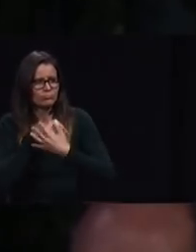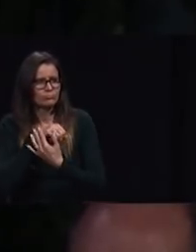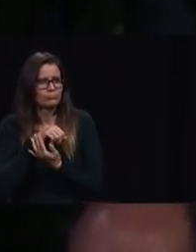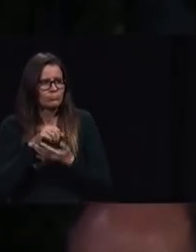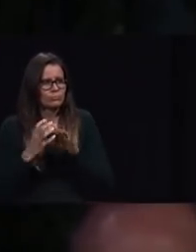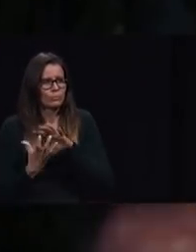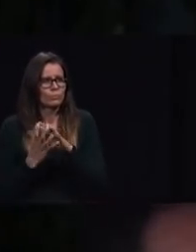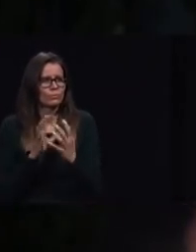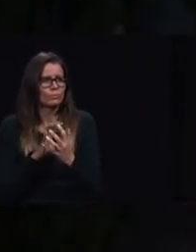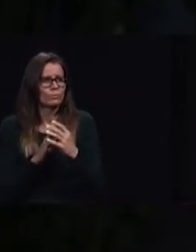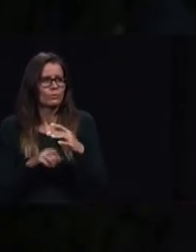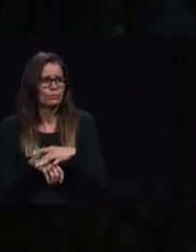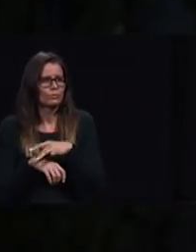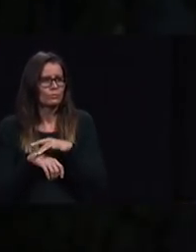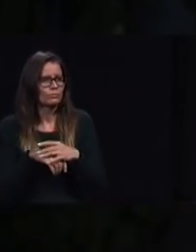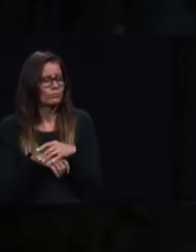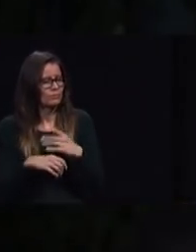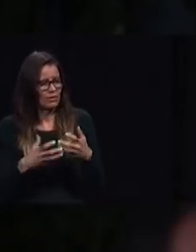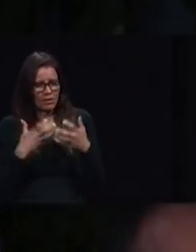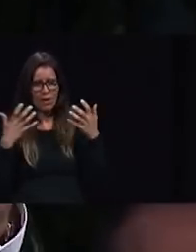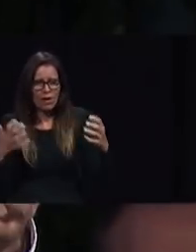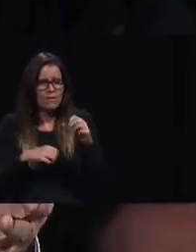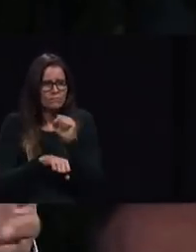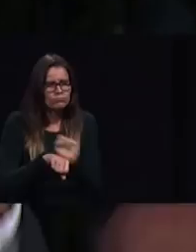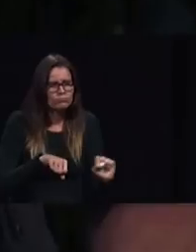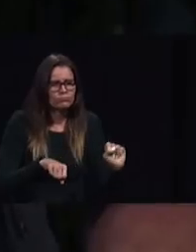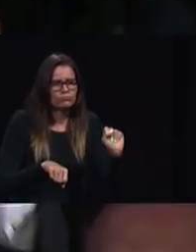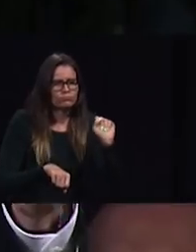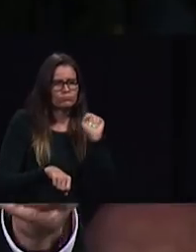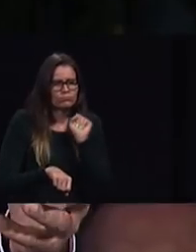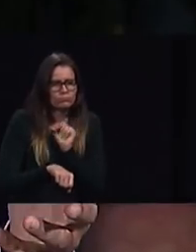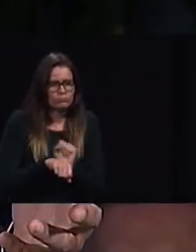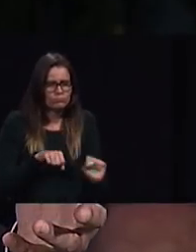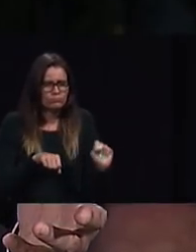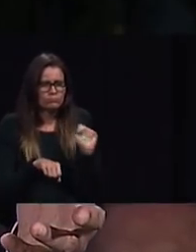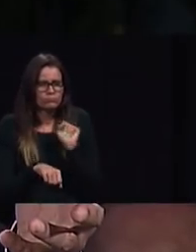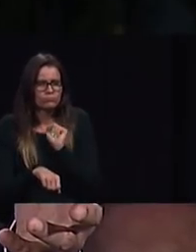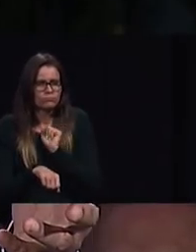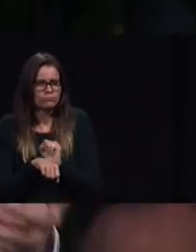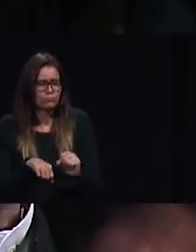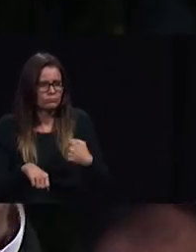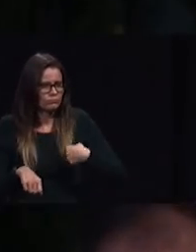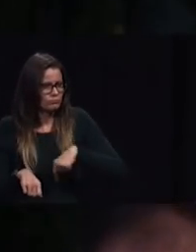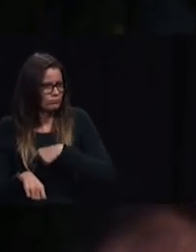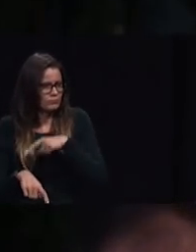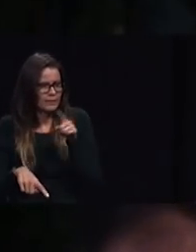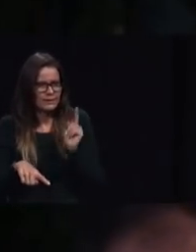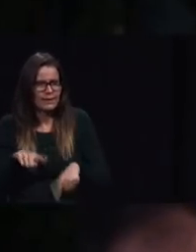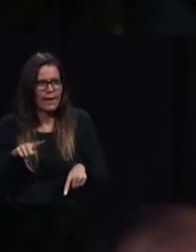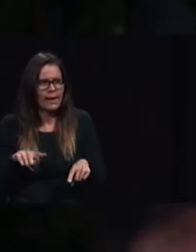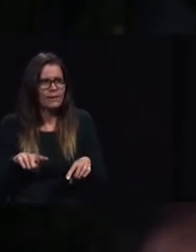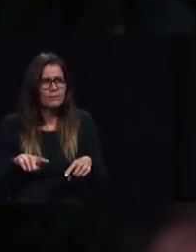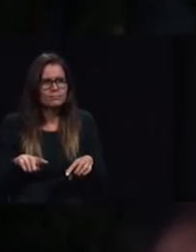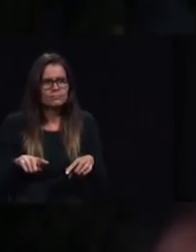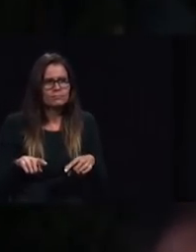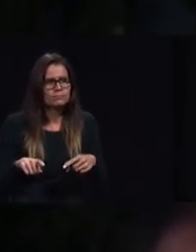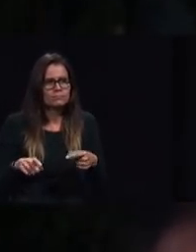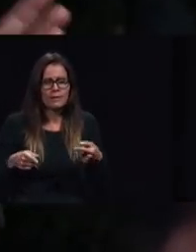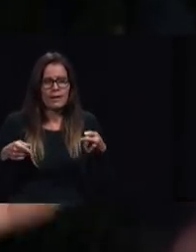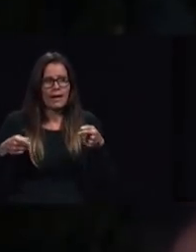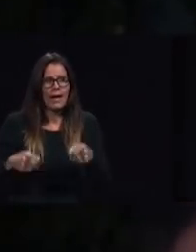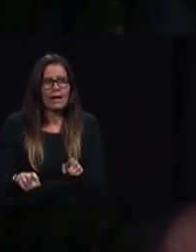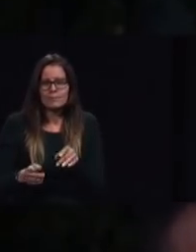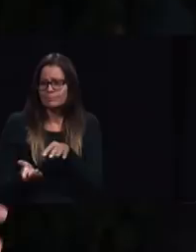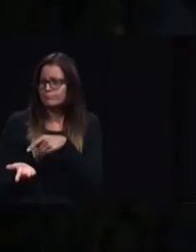not be accomplished only by paid pastors in fact we need total member involvement